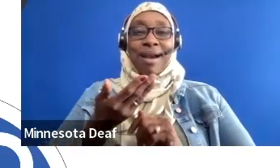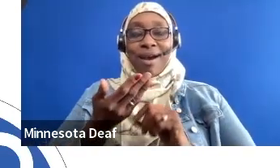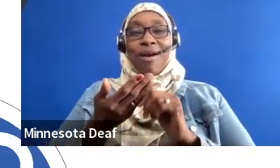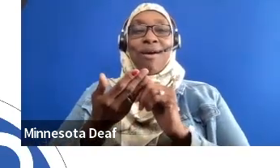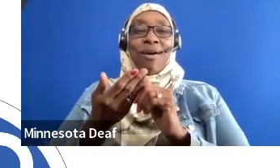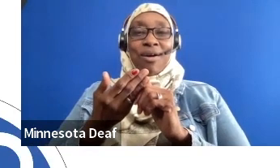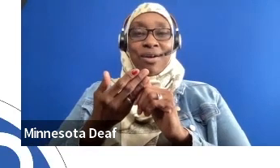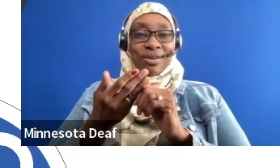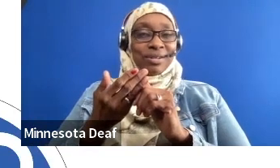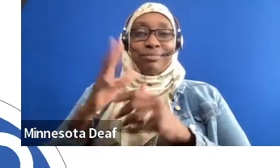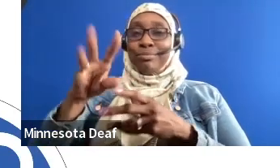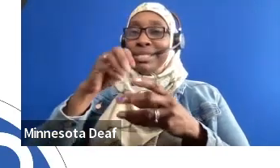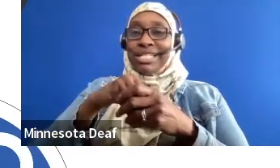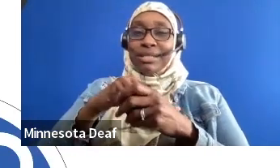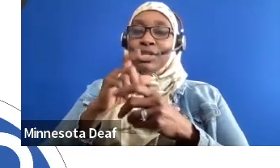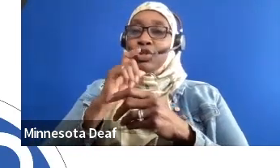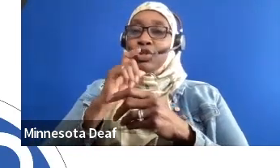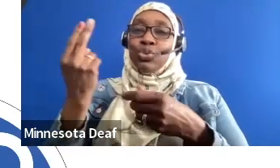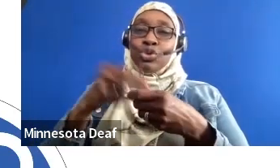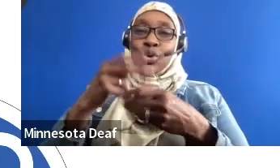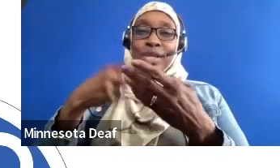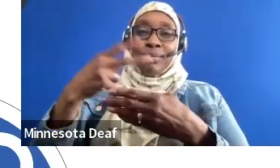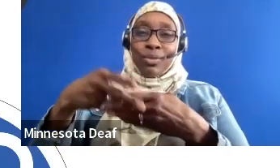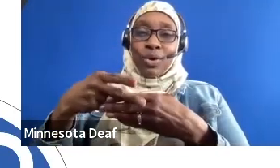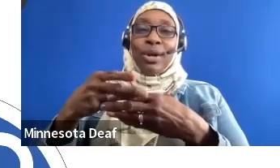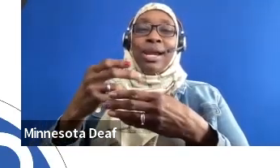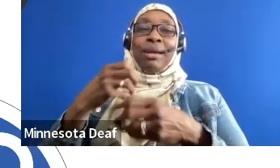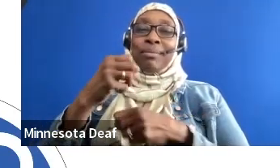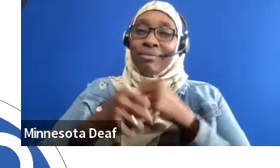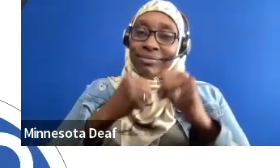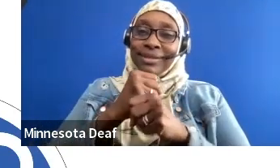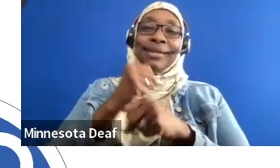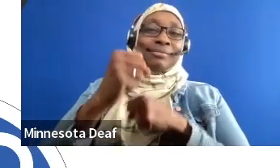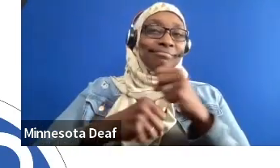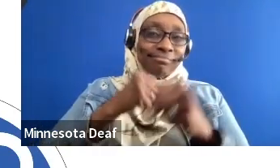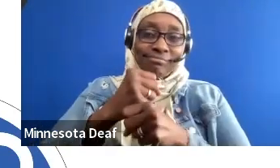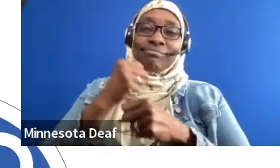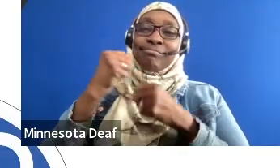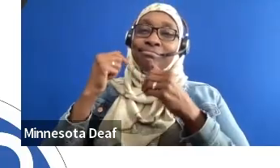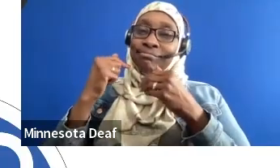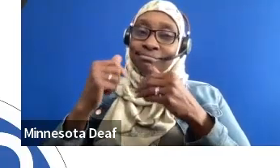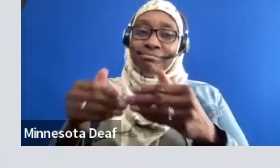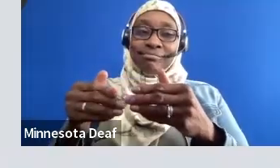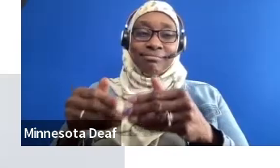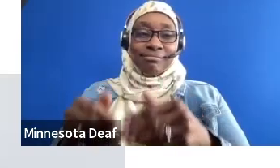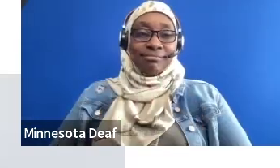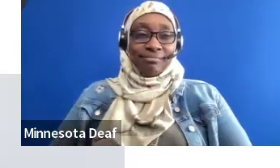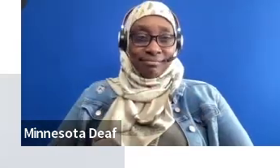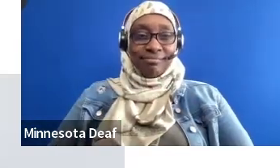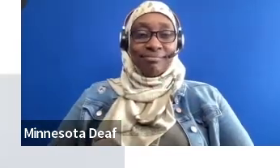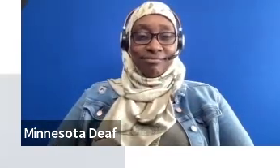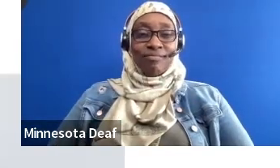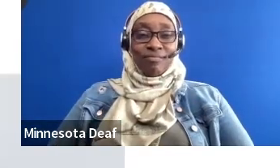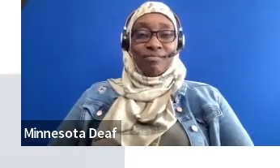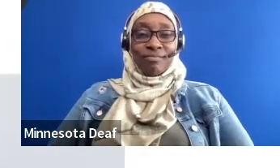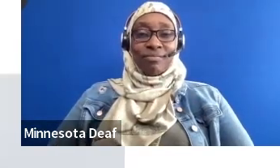after year after year. And it's so lovely. I got to meet him for the first time last summer. In my life and all for everyone's life. at